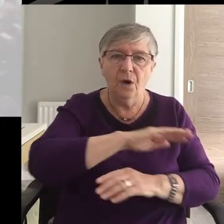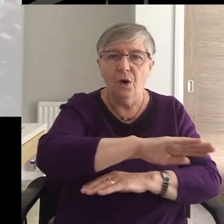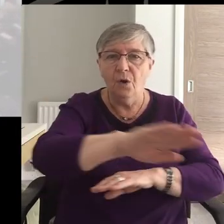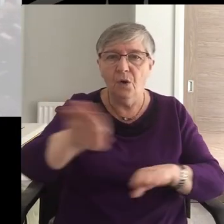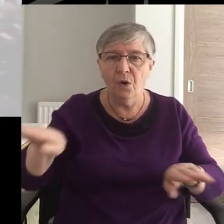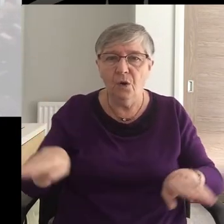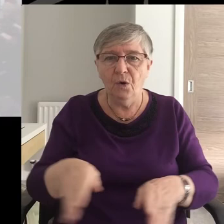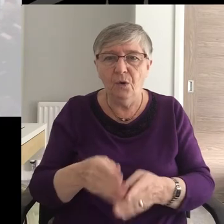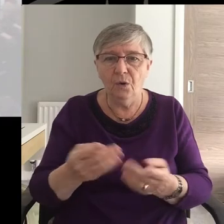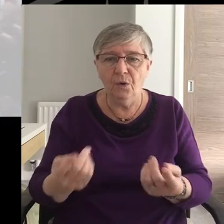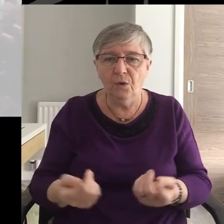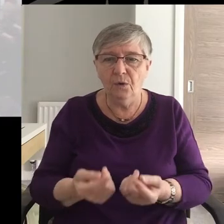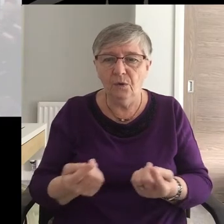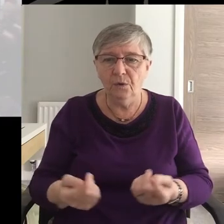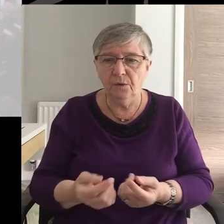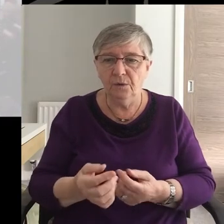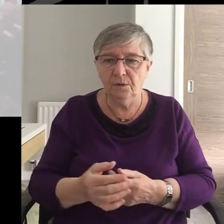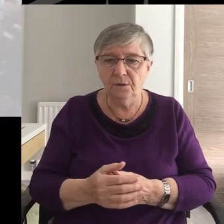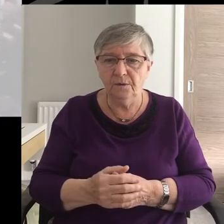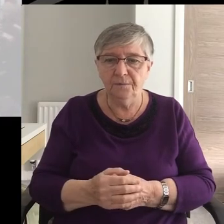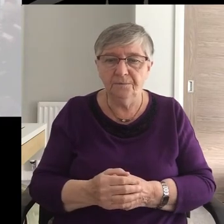all